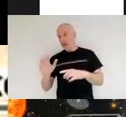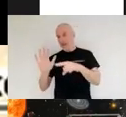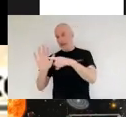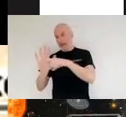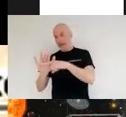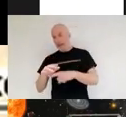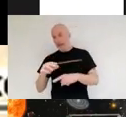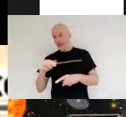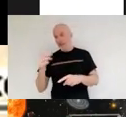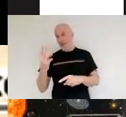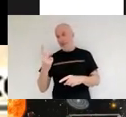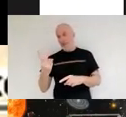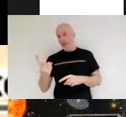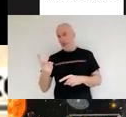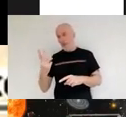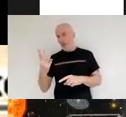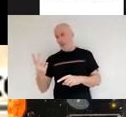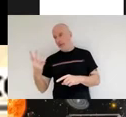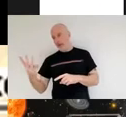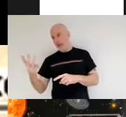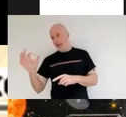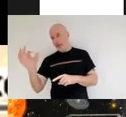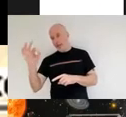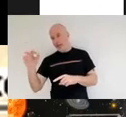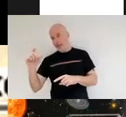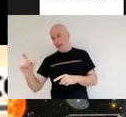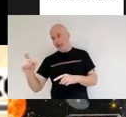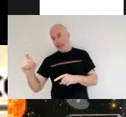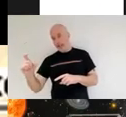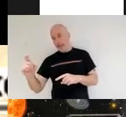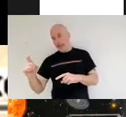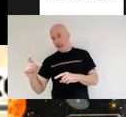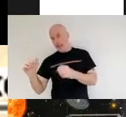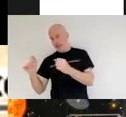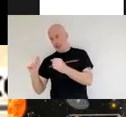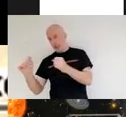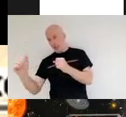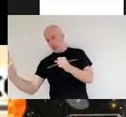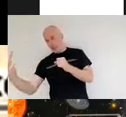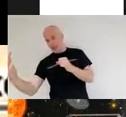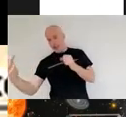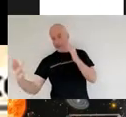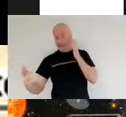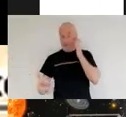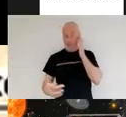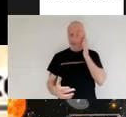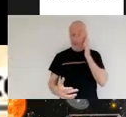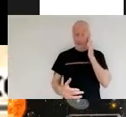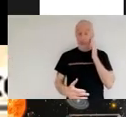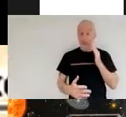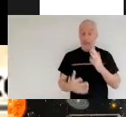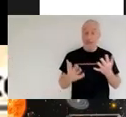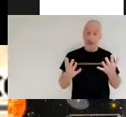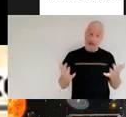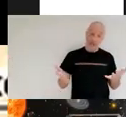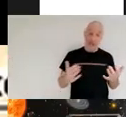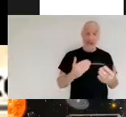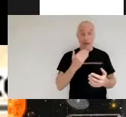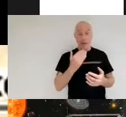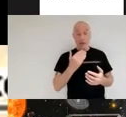cooler shade side now that is sufficient for most of the instruments on board